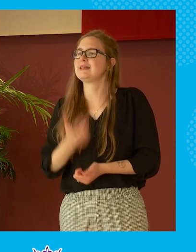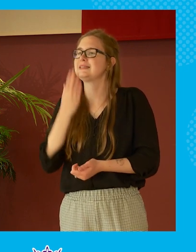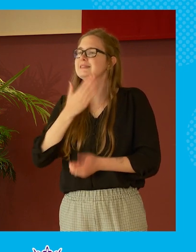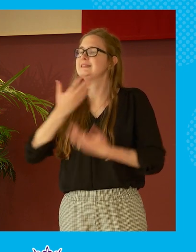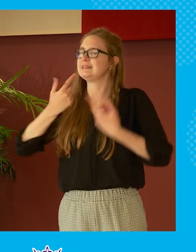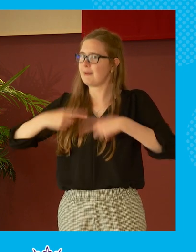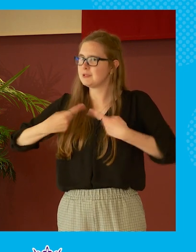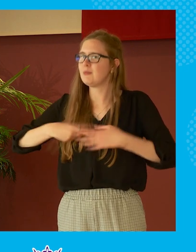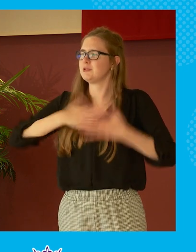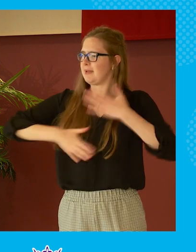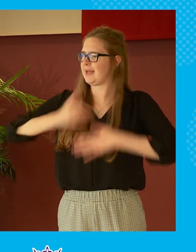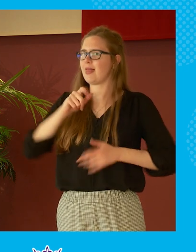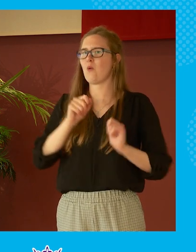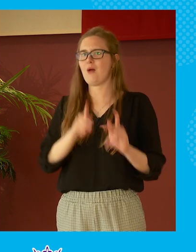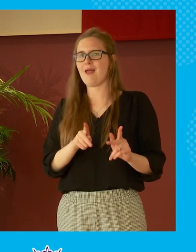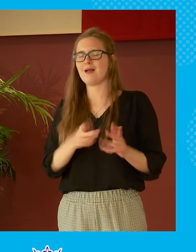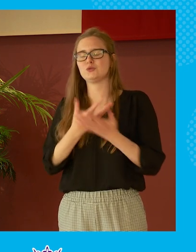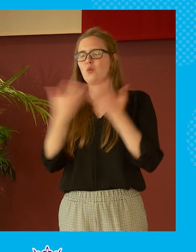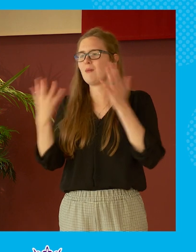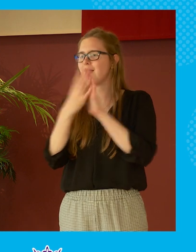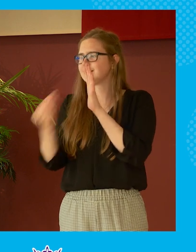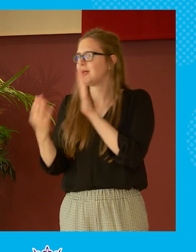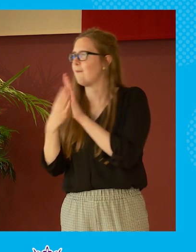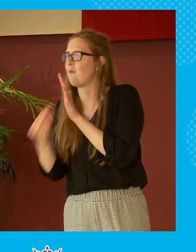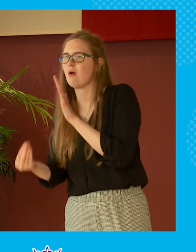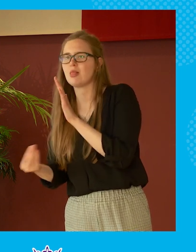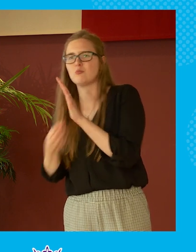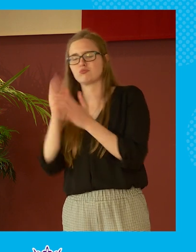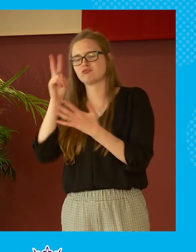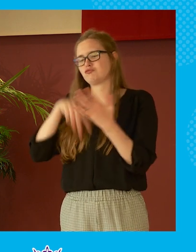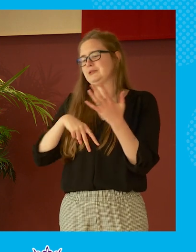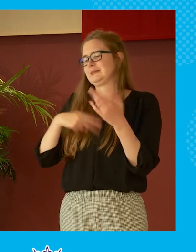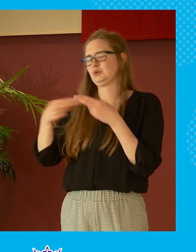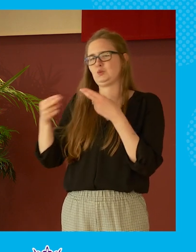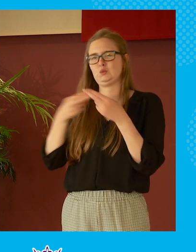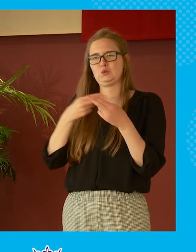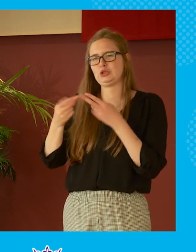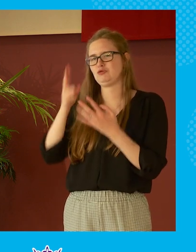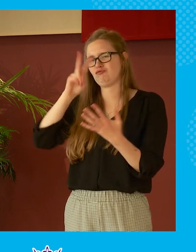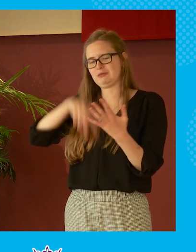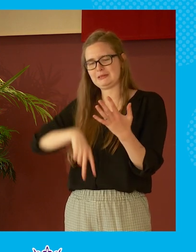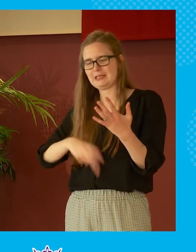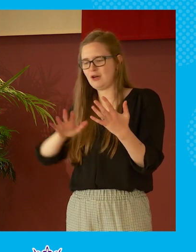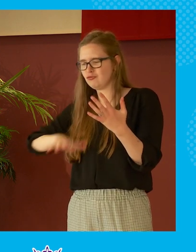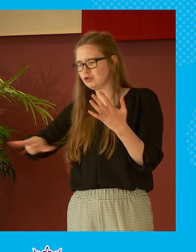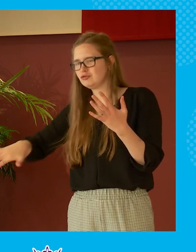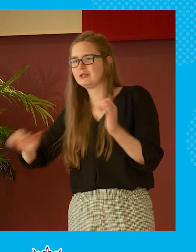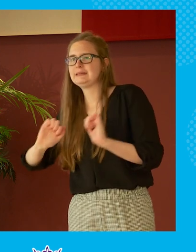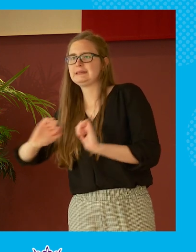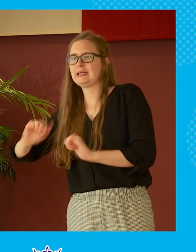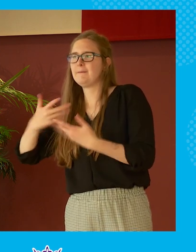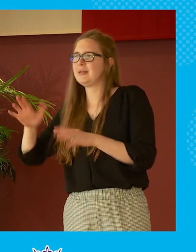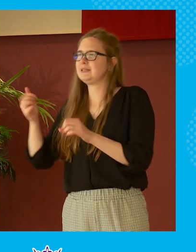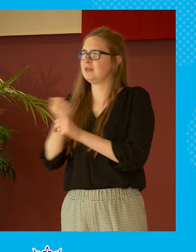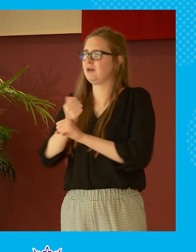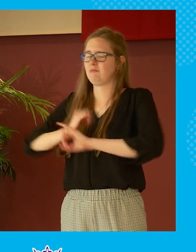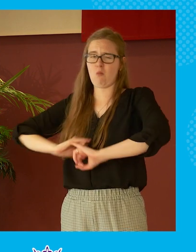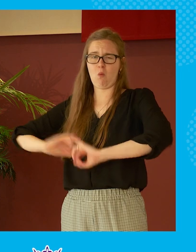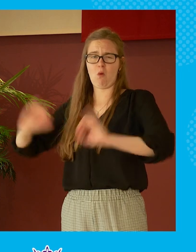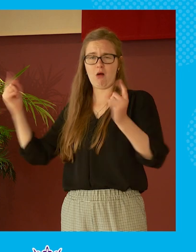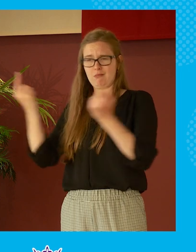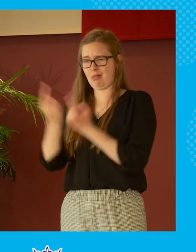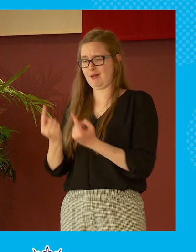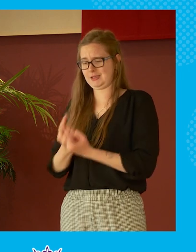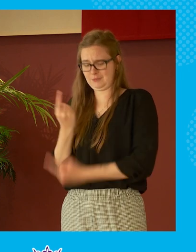to behave and there are so many examples out there and we'll all be reading the press and you read the stories of children who have done some really terrible